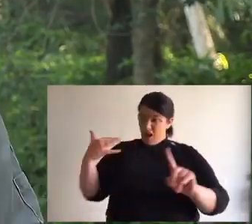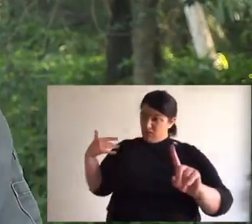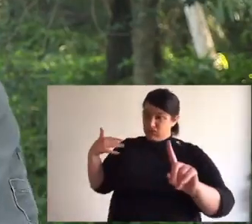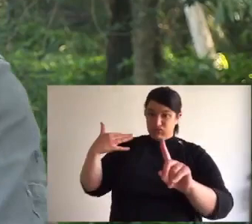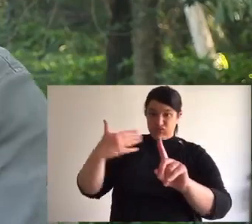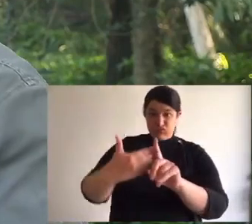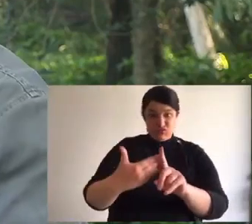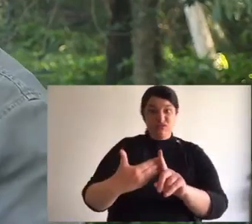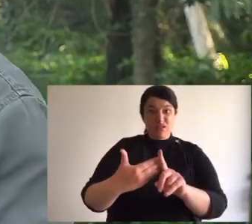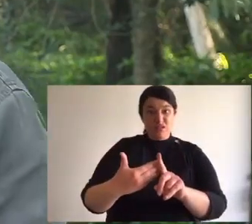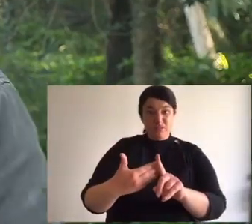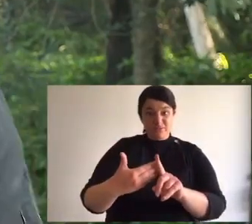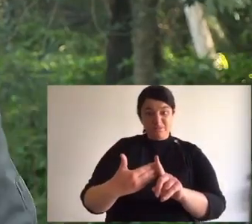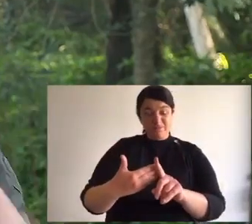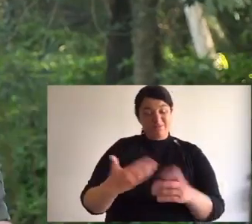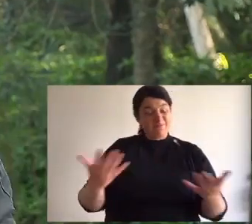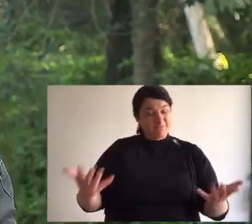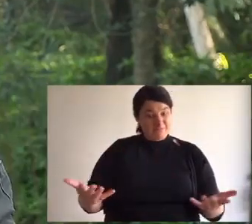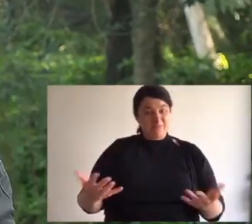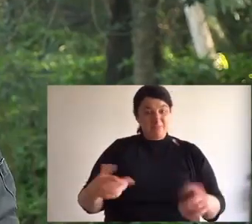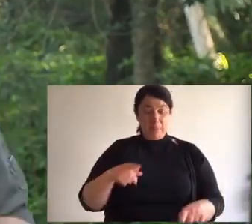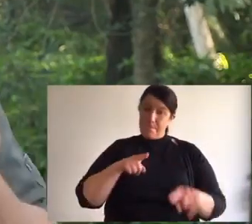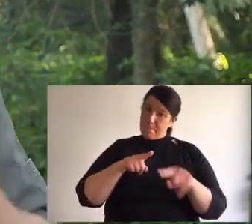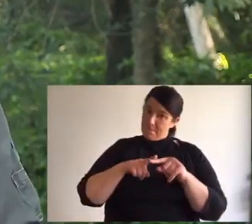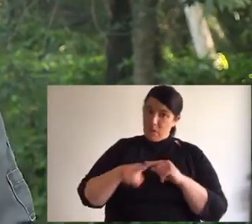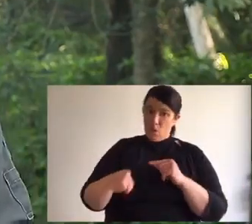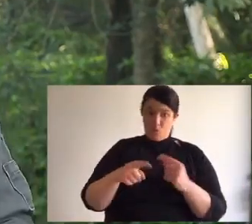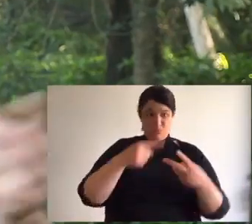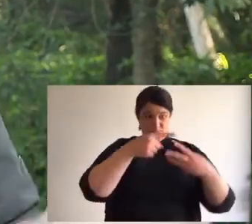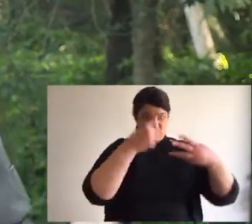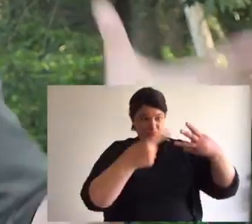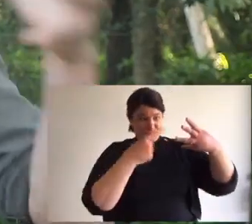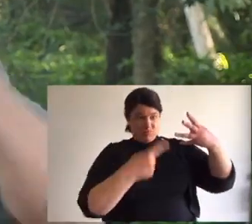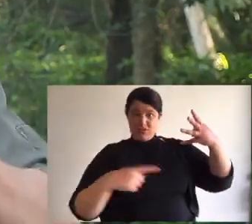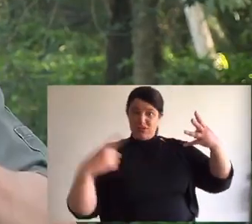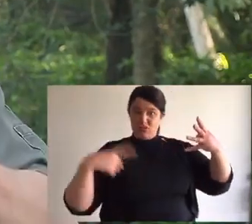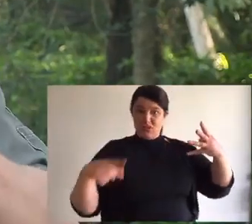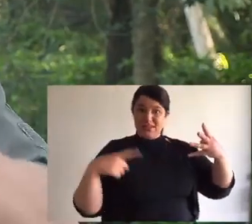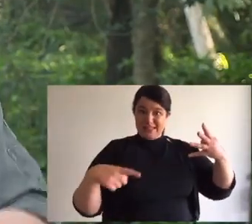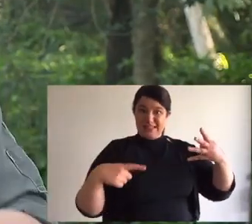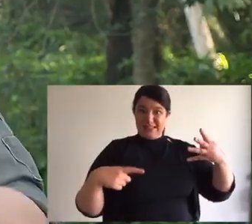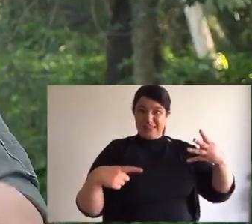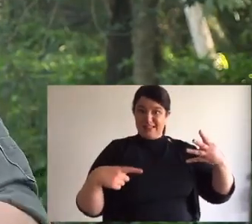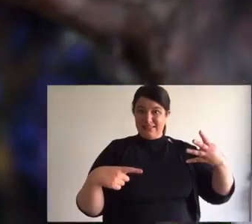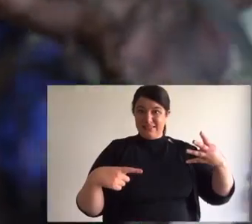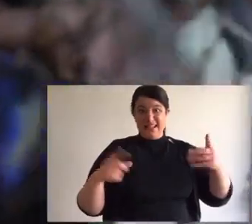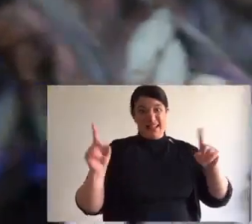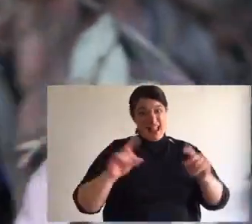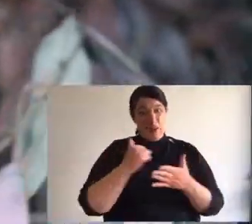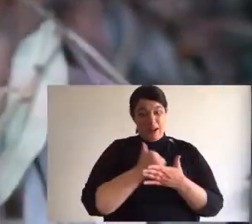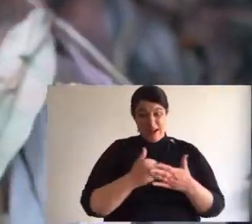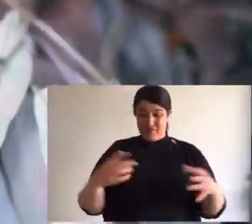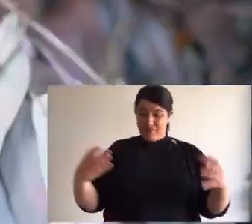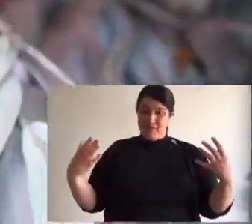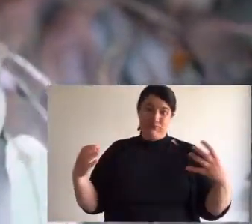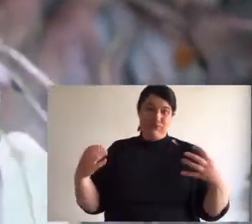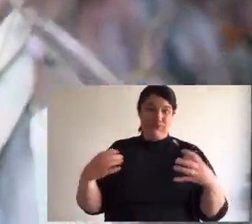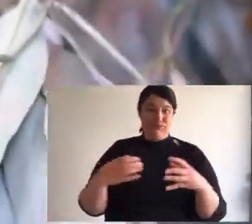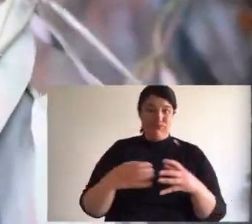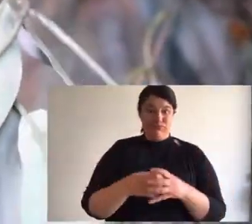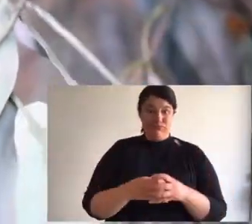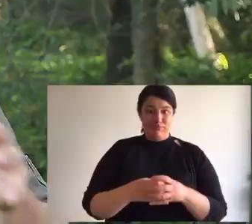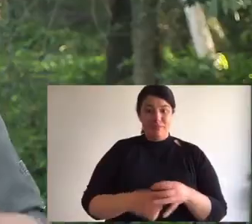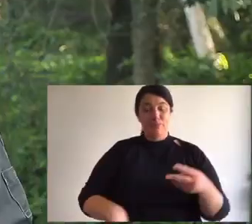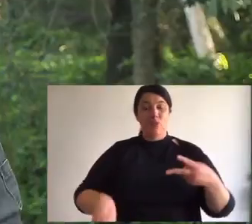fires that largely burnt tiger quoll habitat. All of those compound to leave us with the situation that we have an endangered